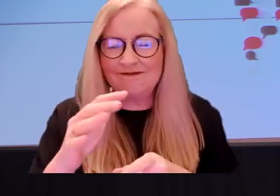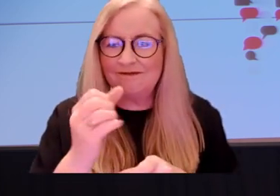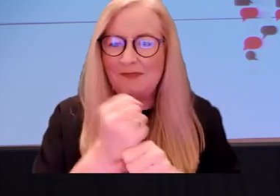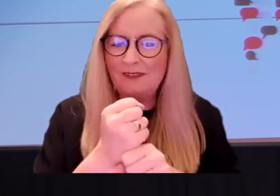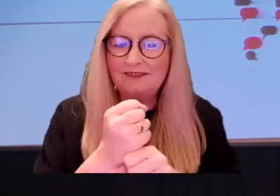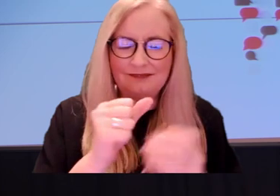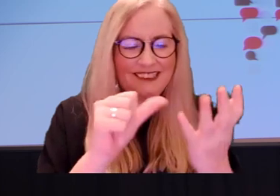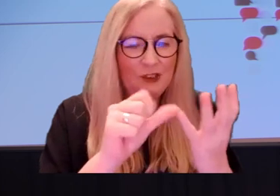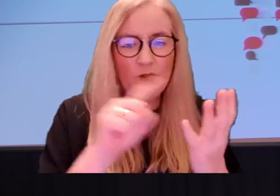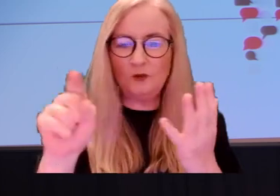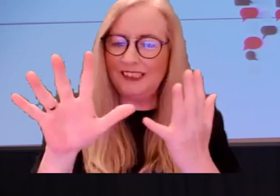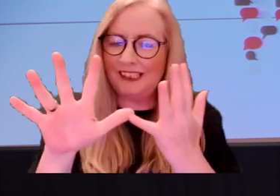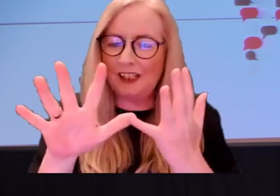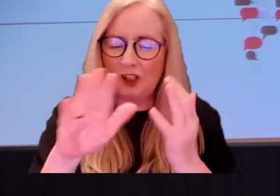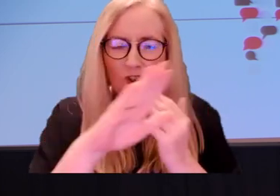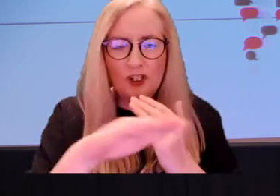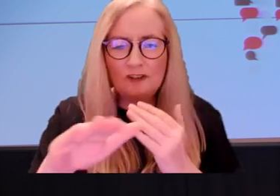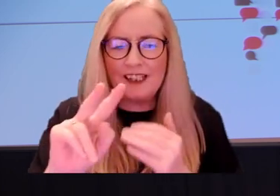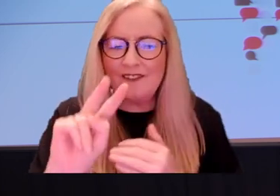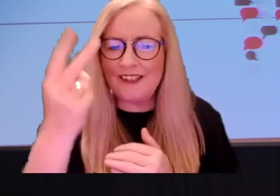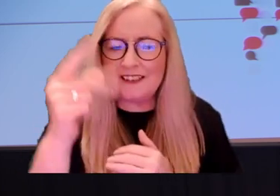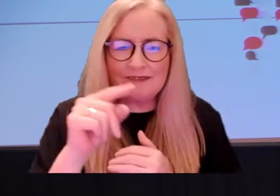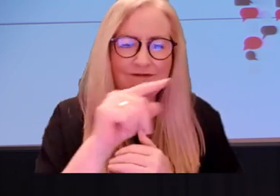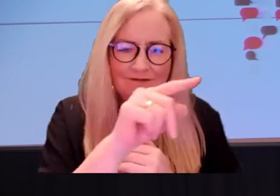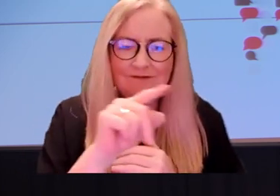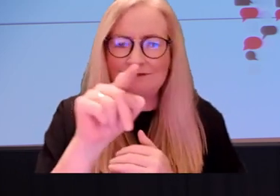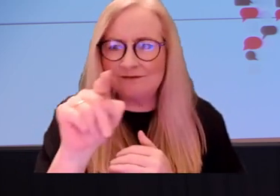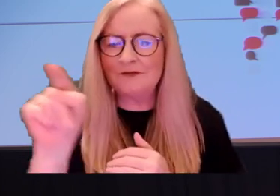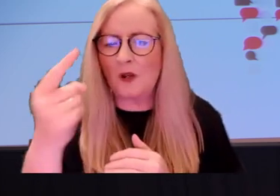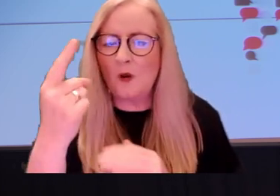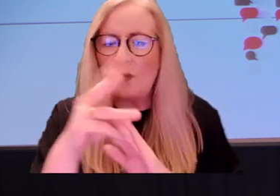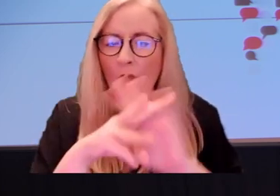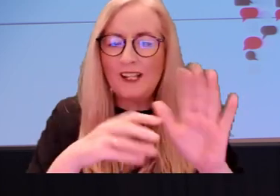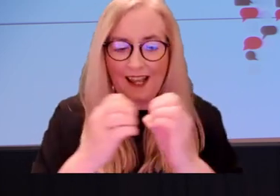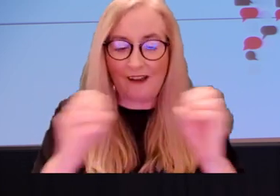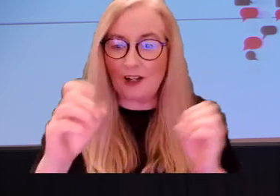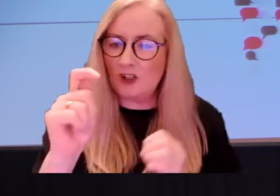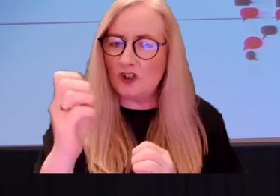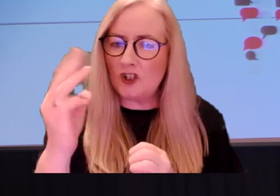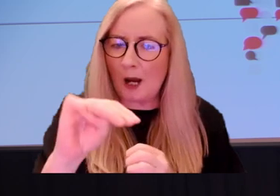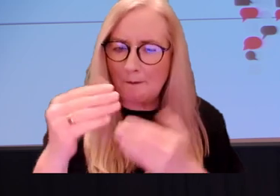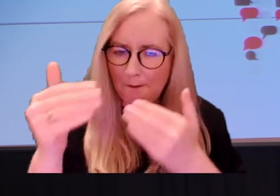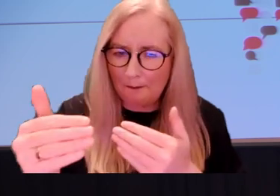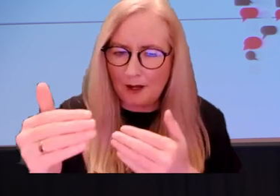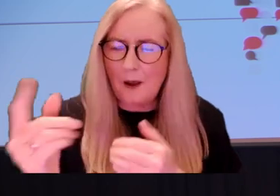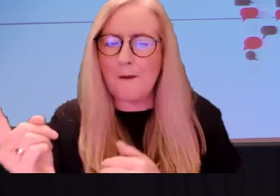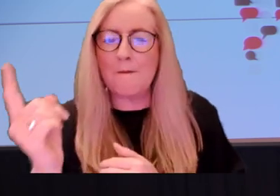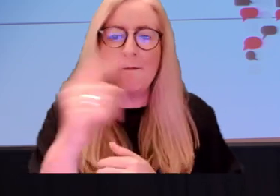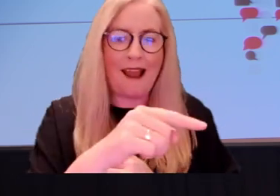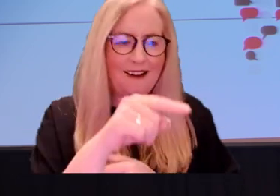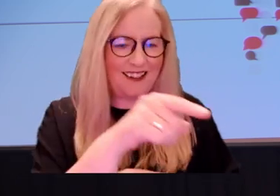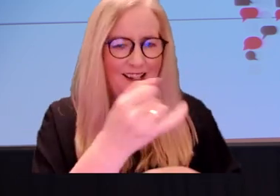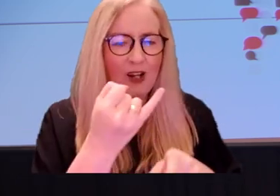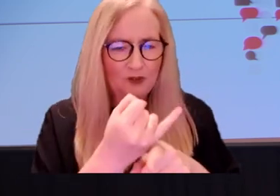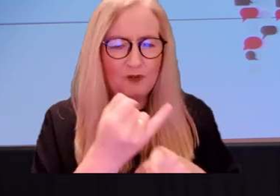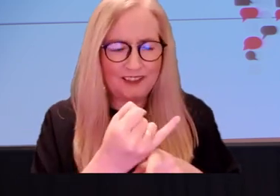had between six and ten schools to visit for a week, every term. Came back to